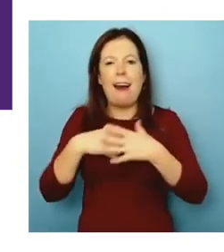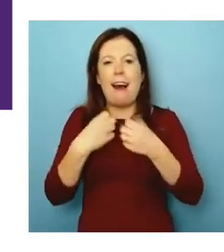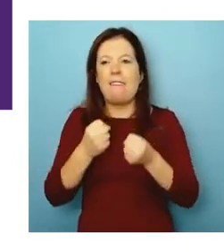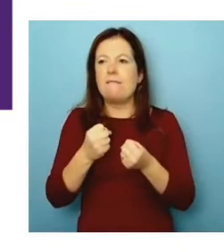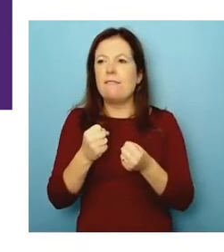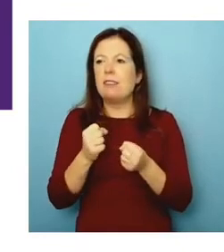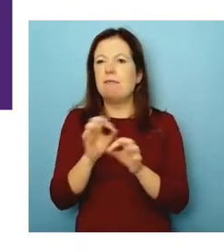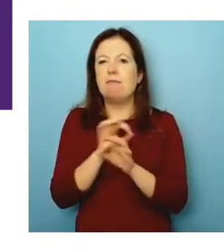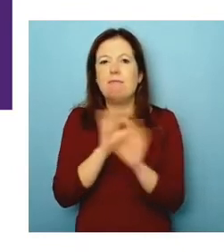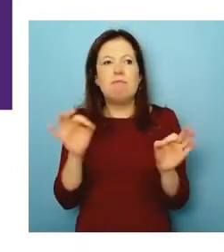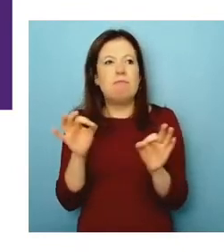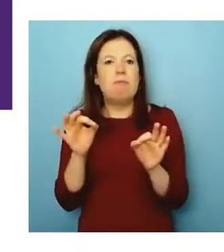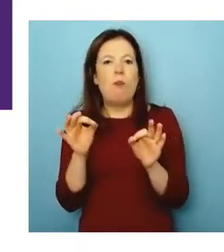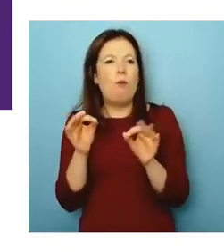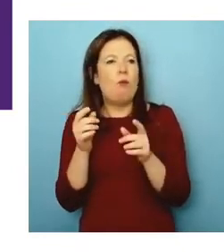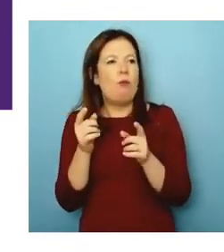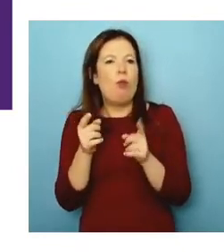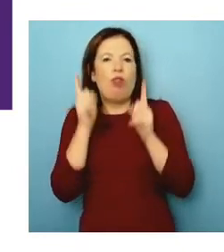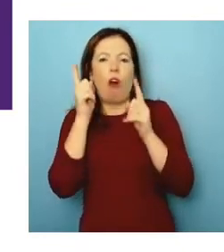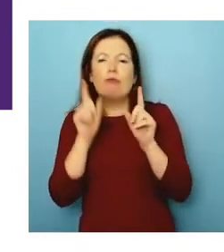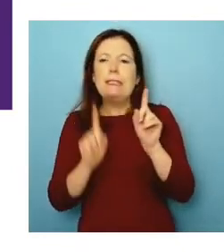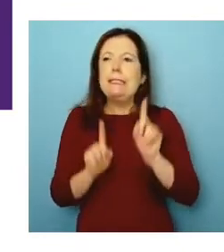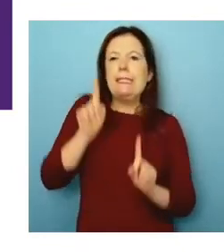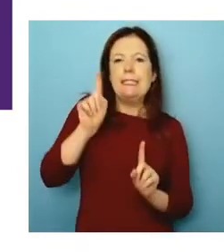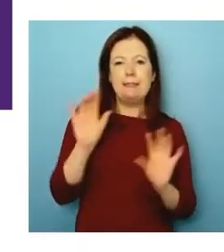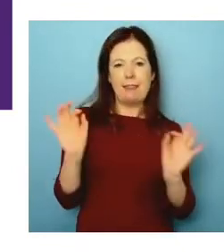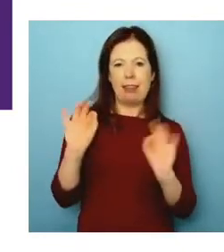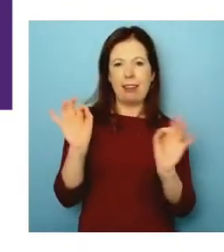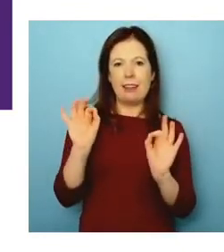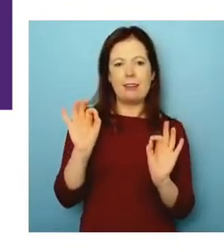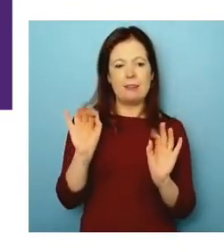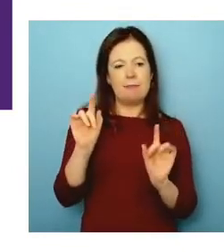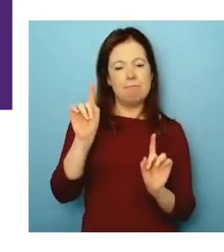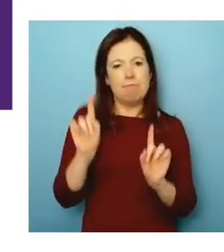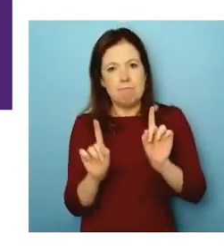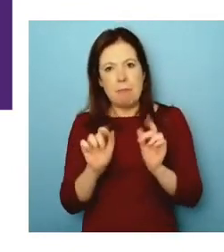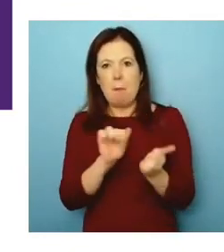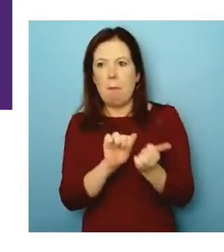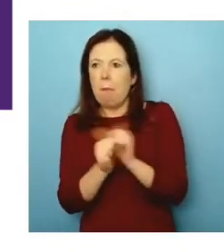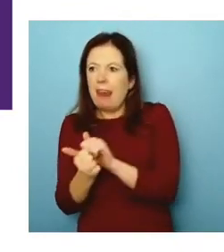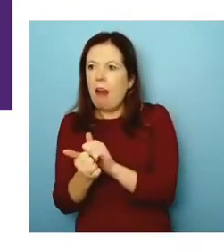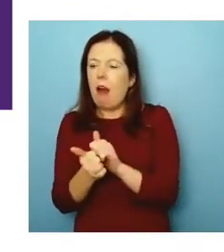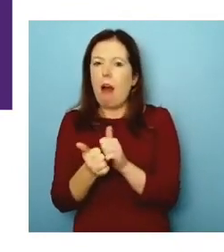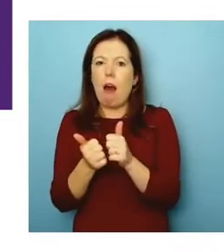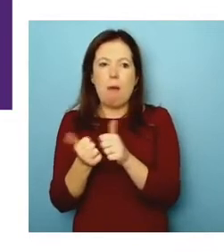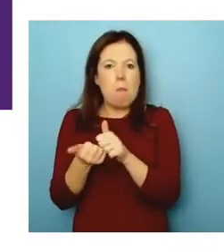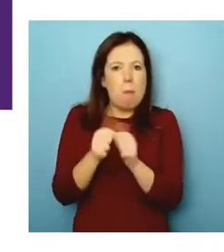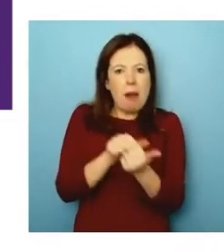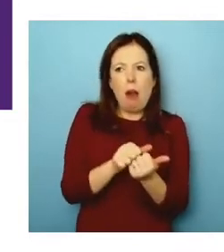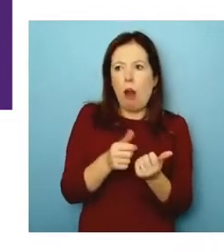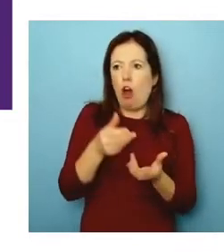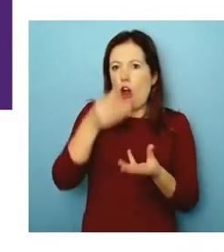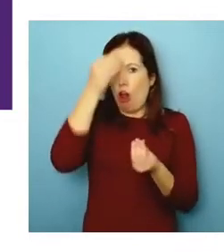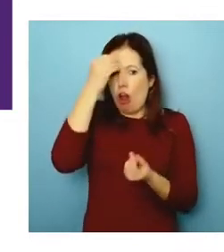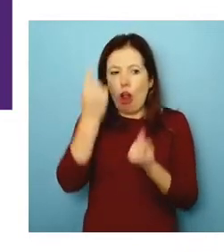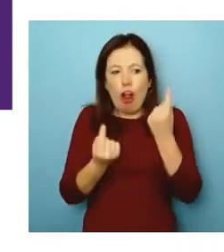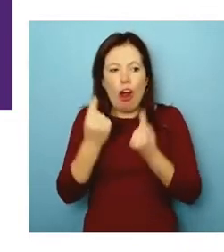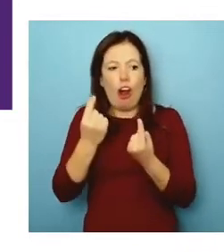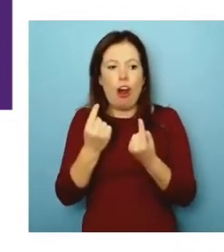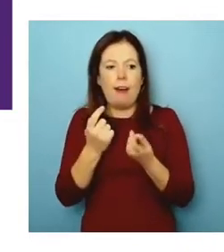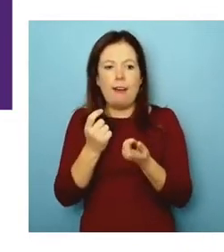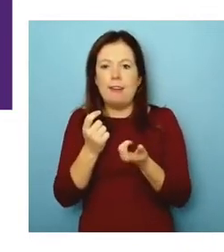of authority. It's, it's, it's that sort of peer learning and peer shaping. And, you know, it strikes me that you guys